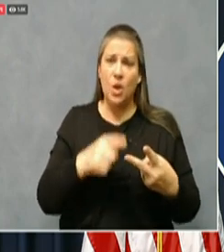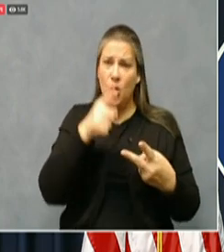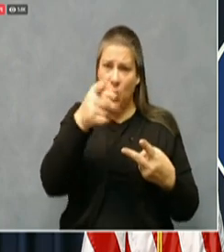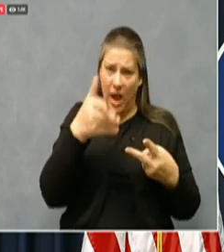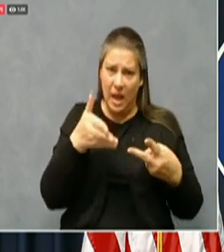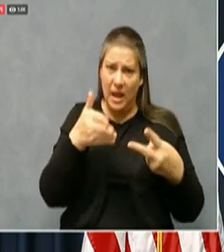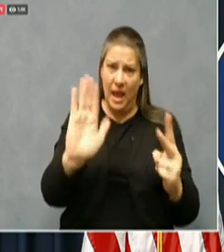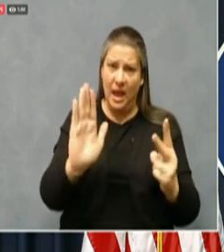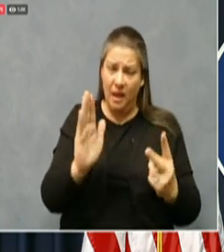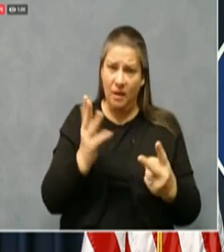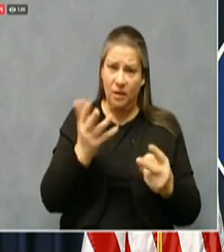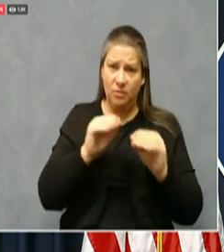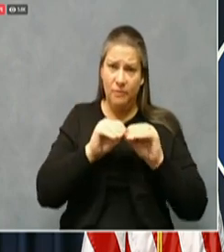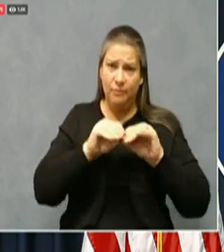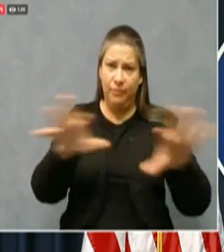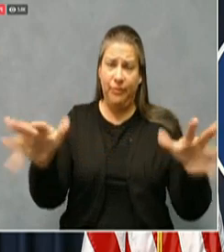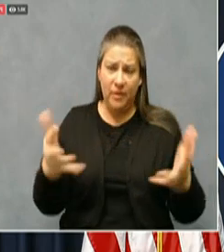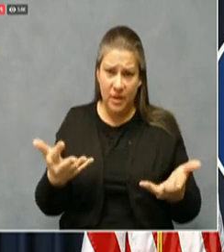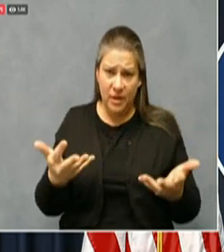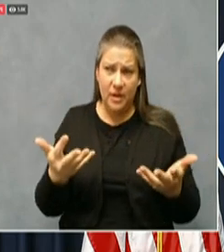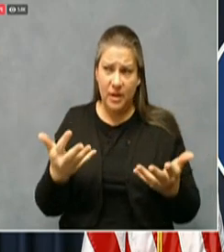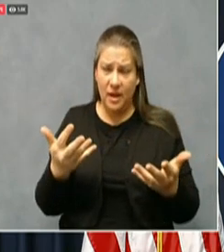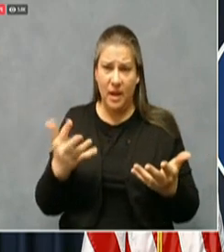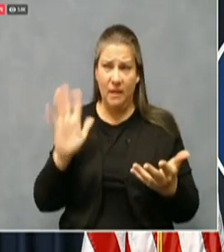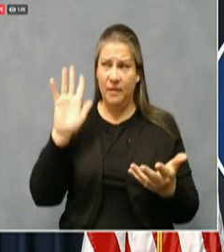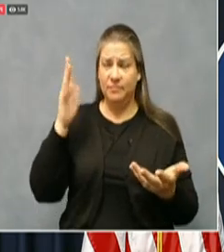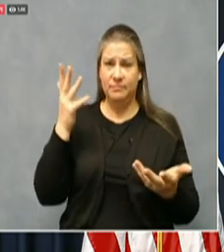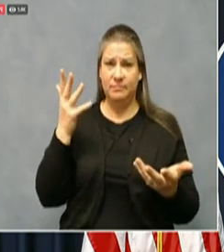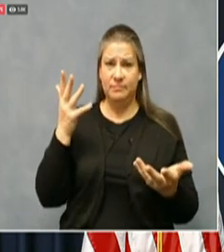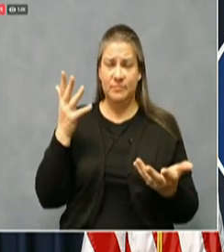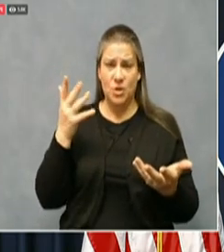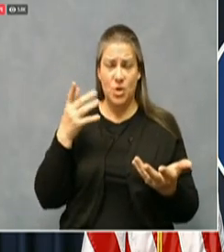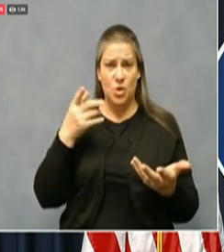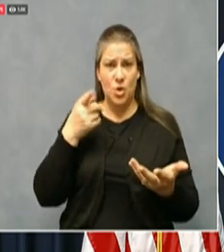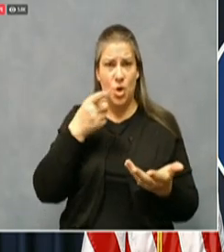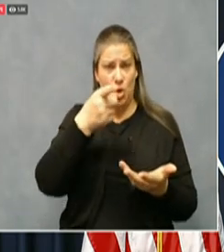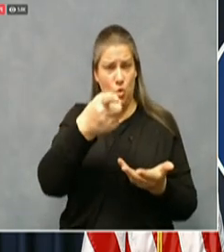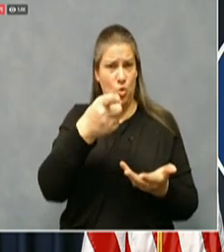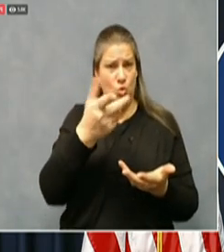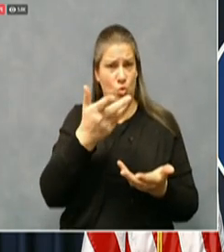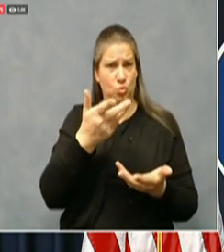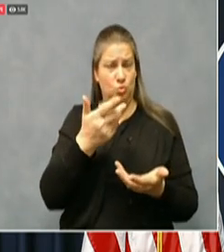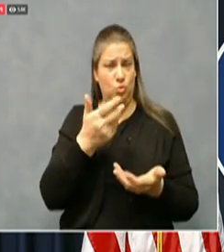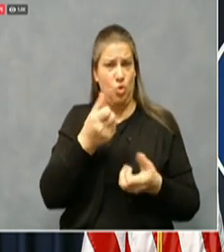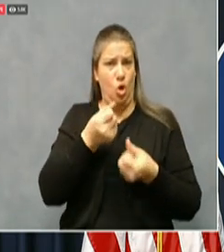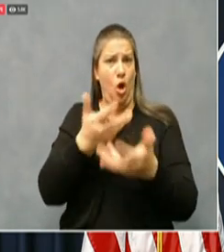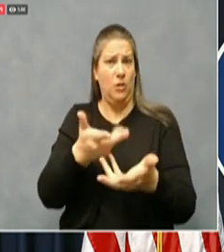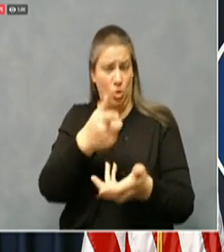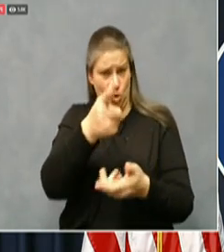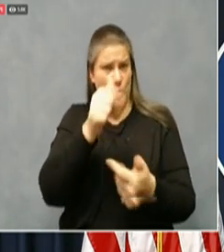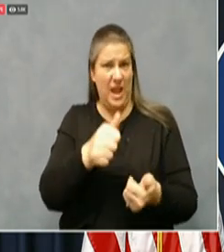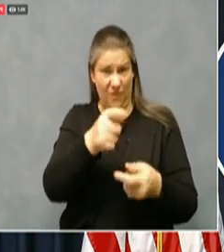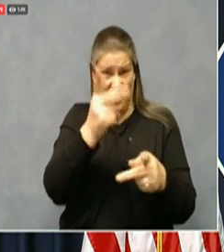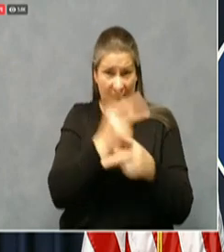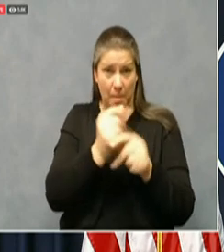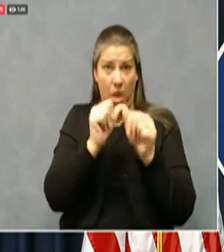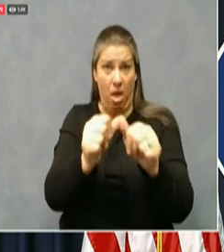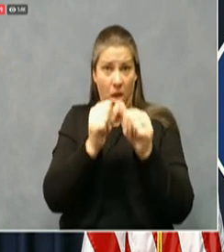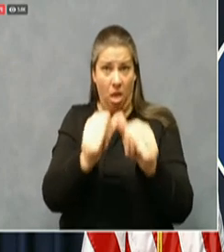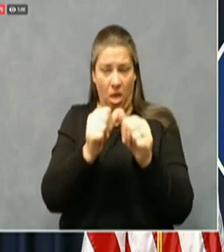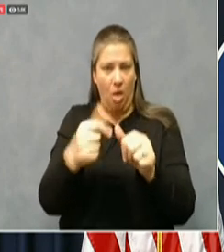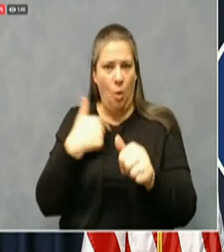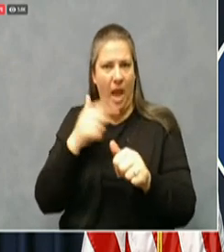the federal government could suggest even tougher things down the road. We don't need that. We know we can stop this with everybody